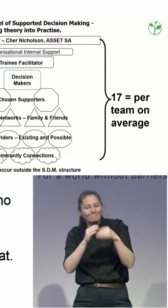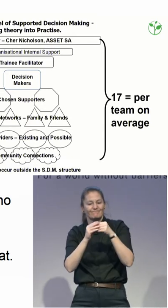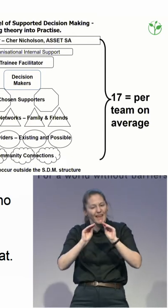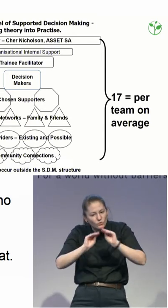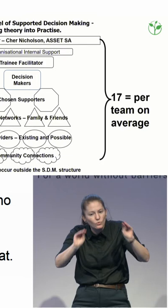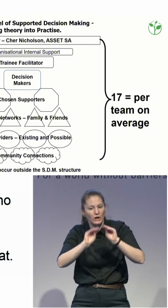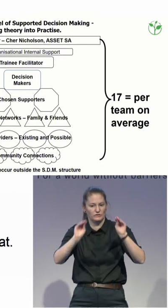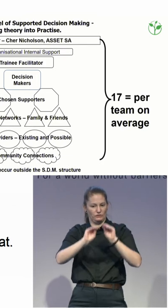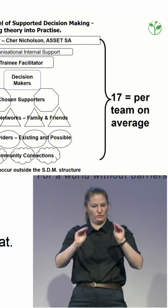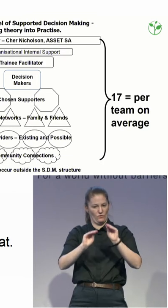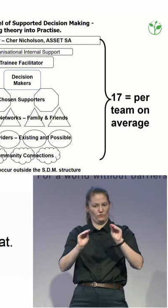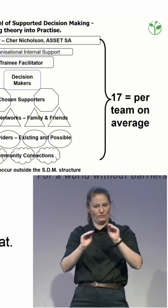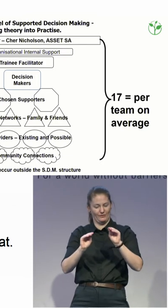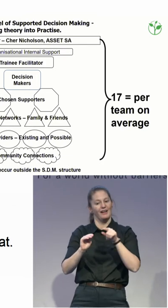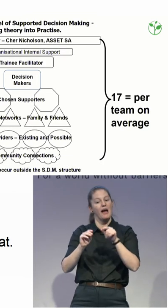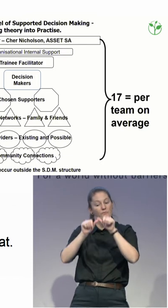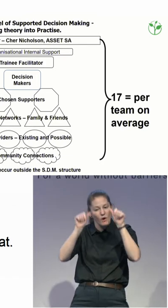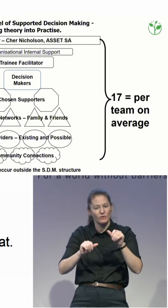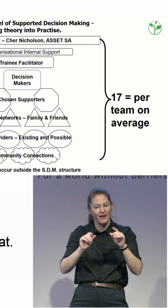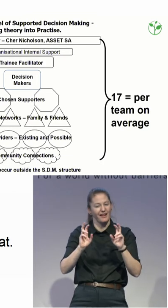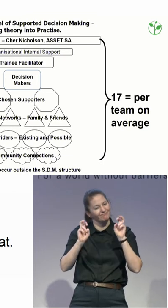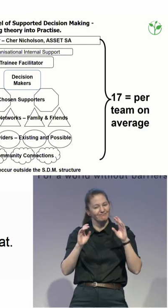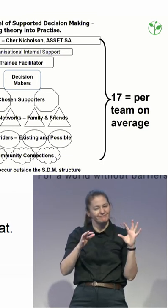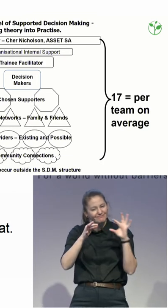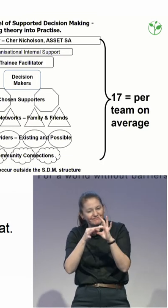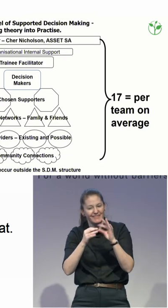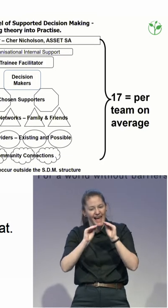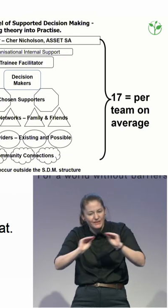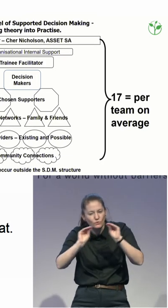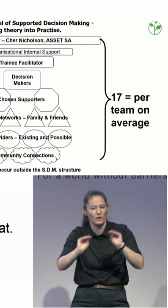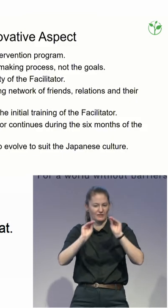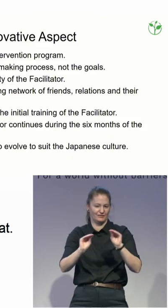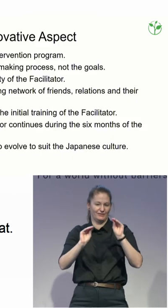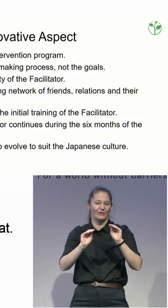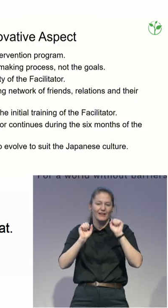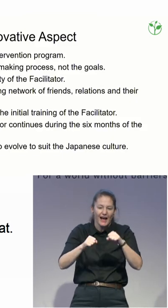to actually get express wish. So we also train in that.